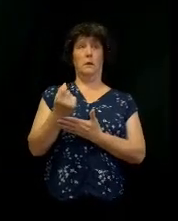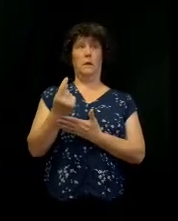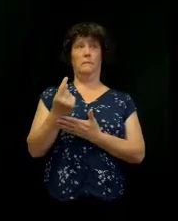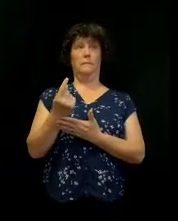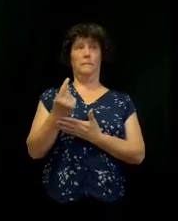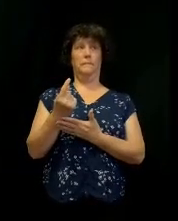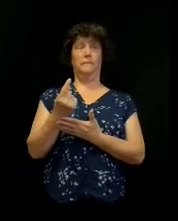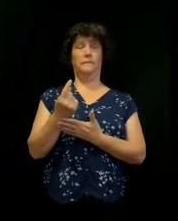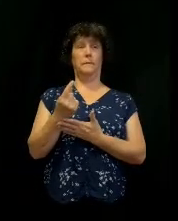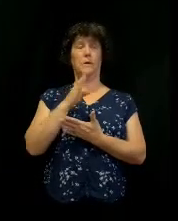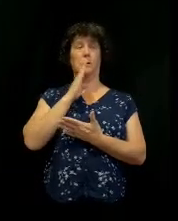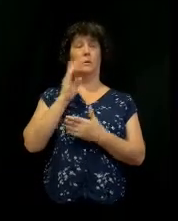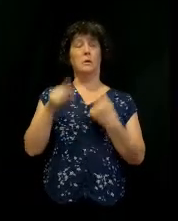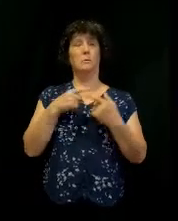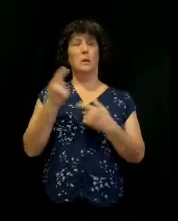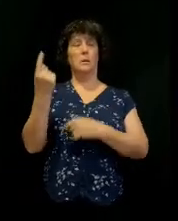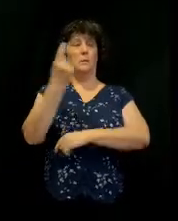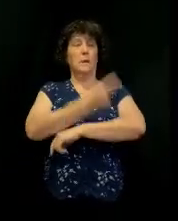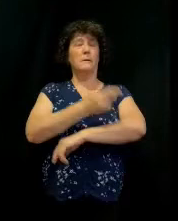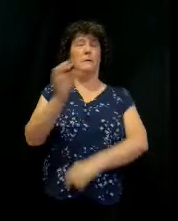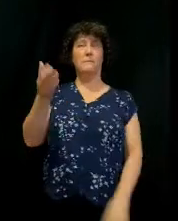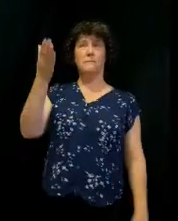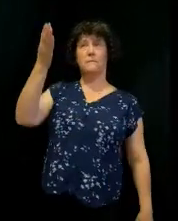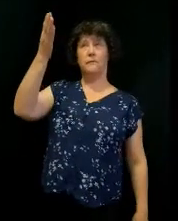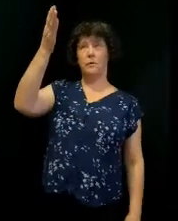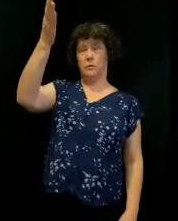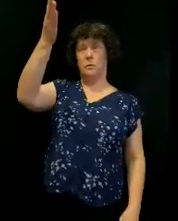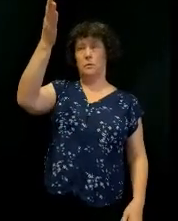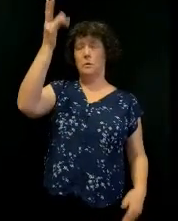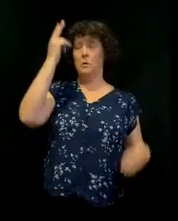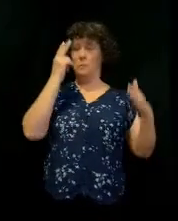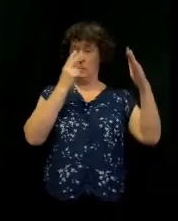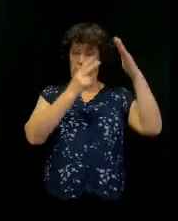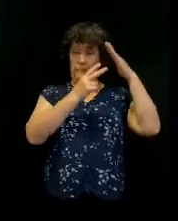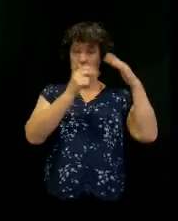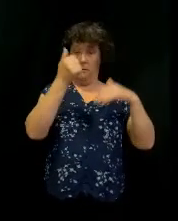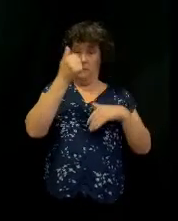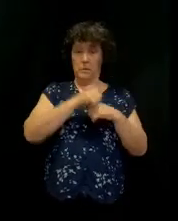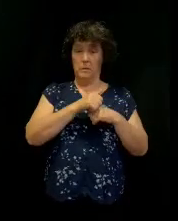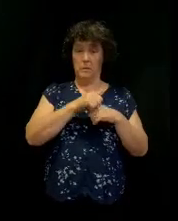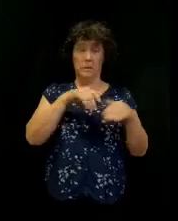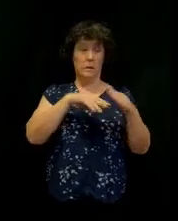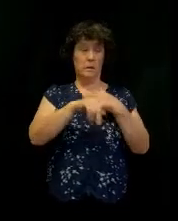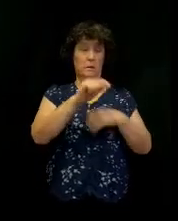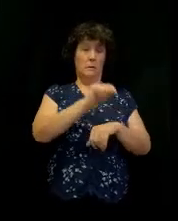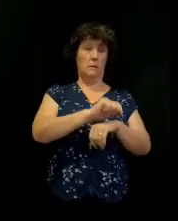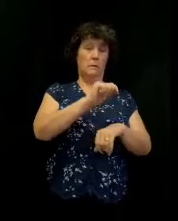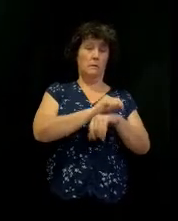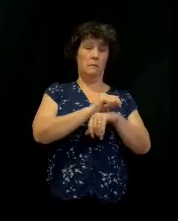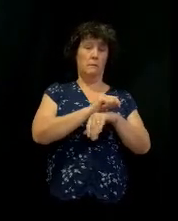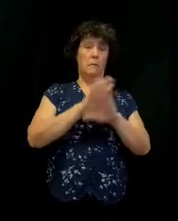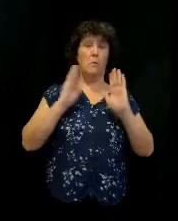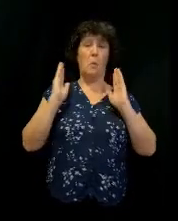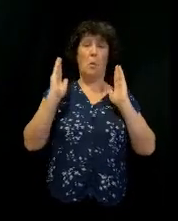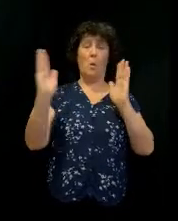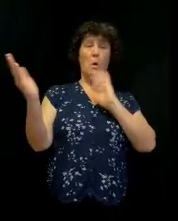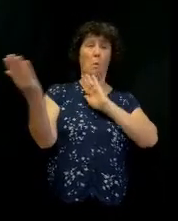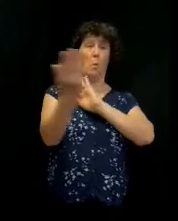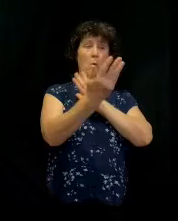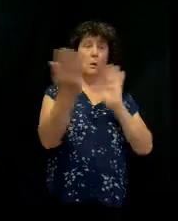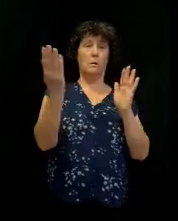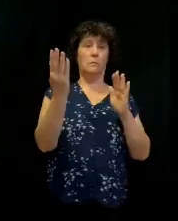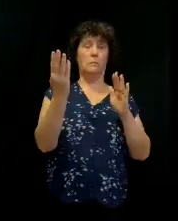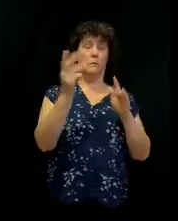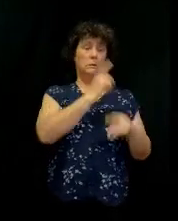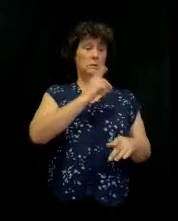He talks about a day in the future prophetically. Now, remember now, it was in a tabernacle, partitioned off, David's tent